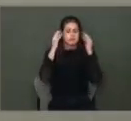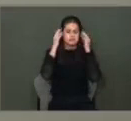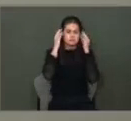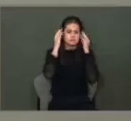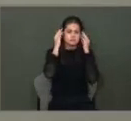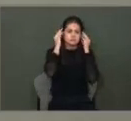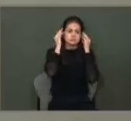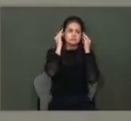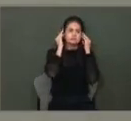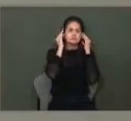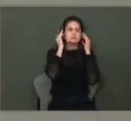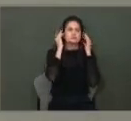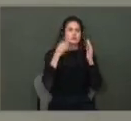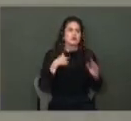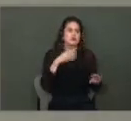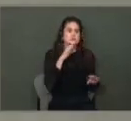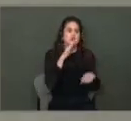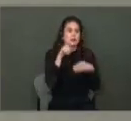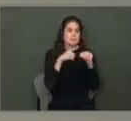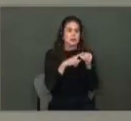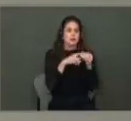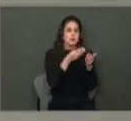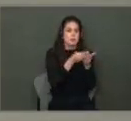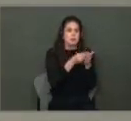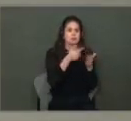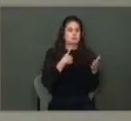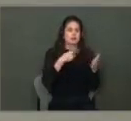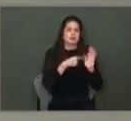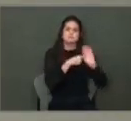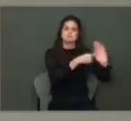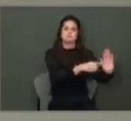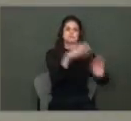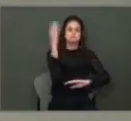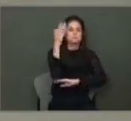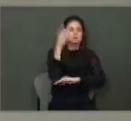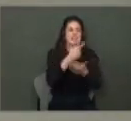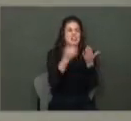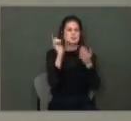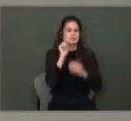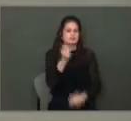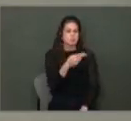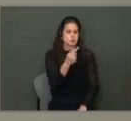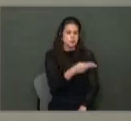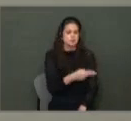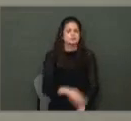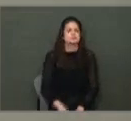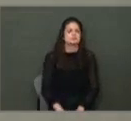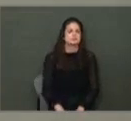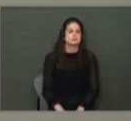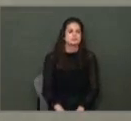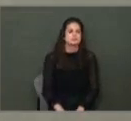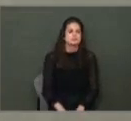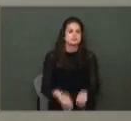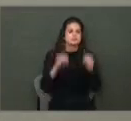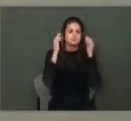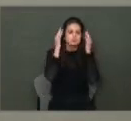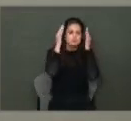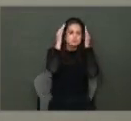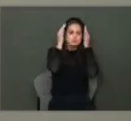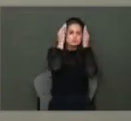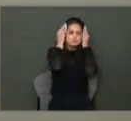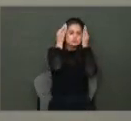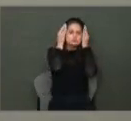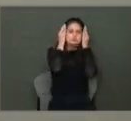So I'll talk about the proposed budget that I laid out to the council last Thursday. And we are in the midst